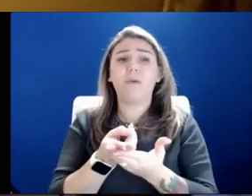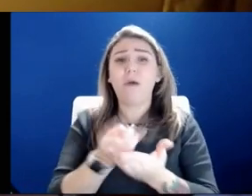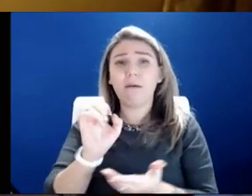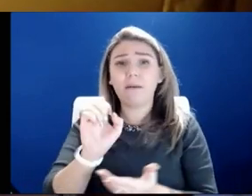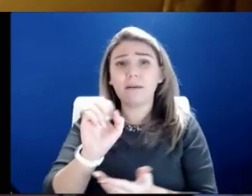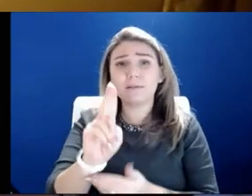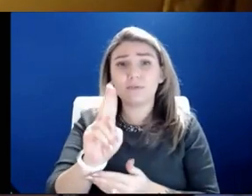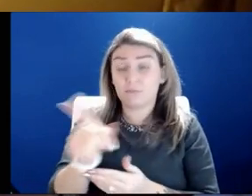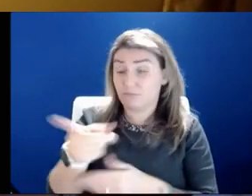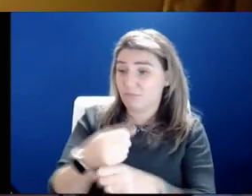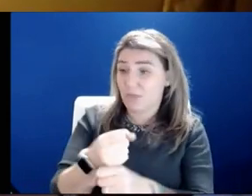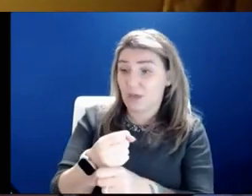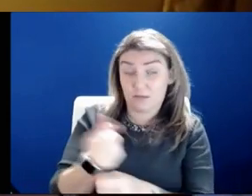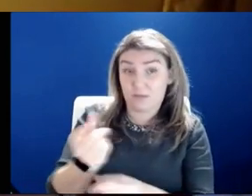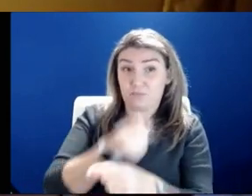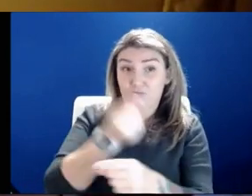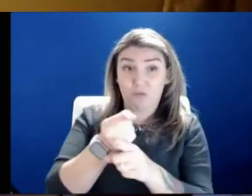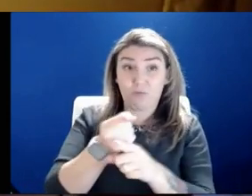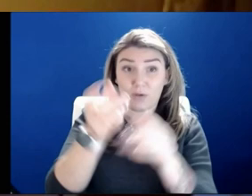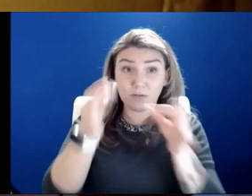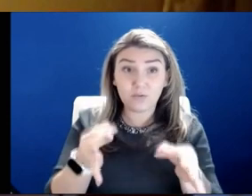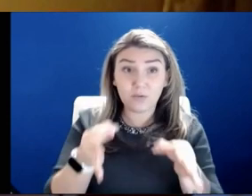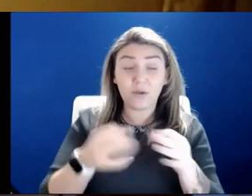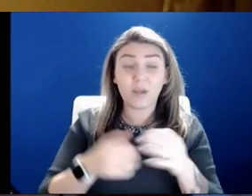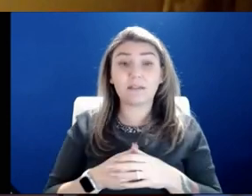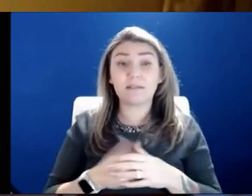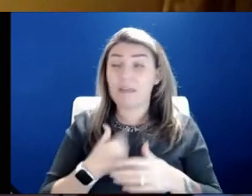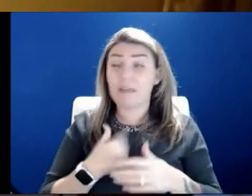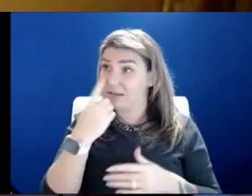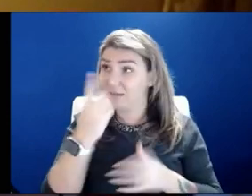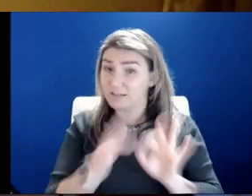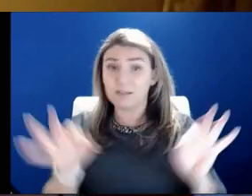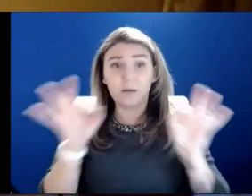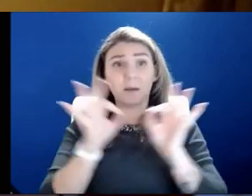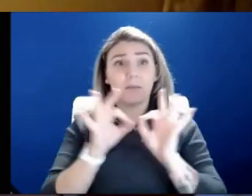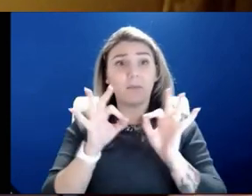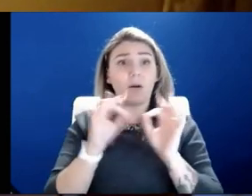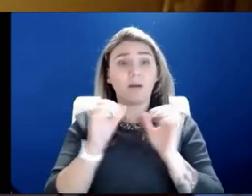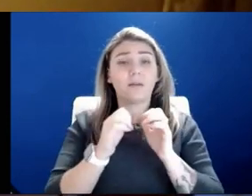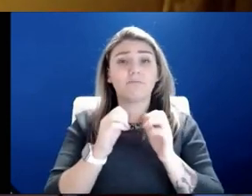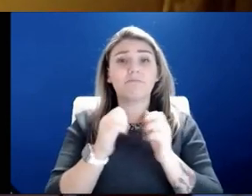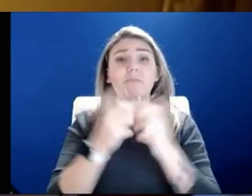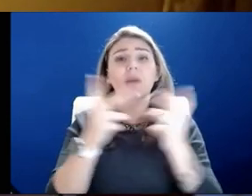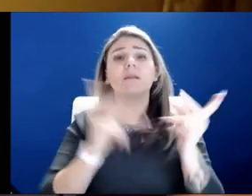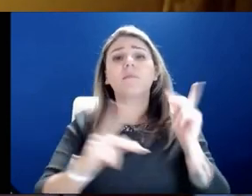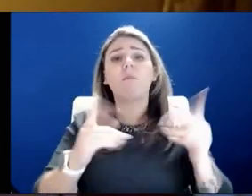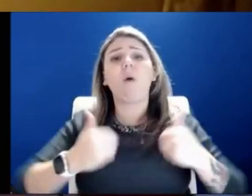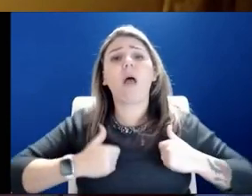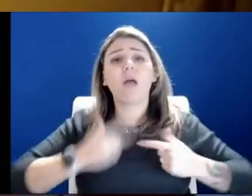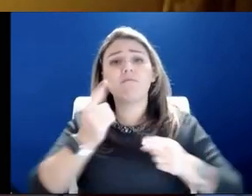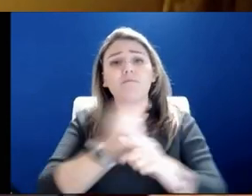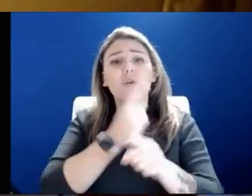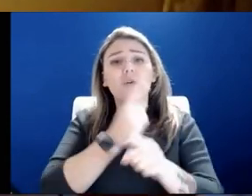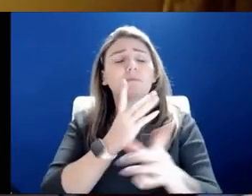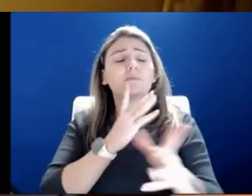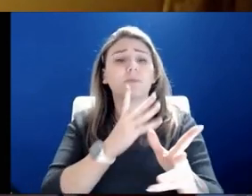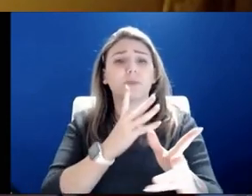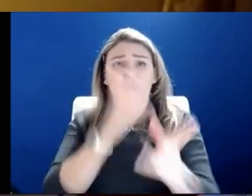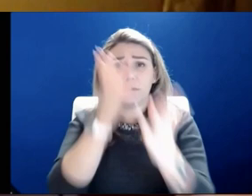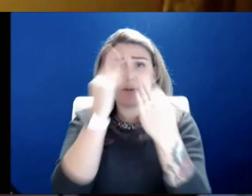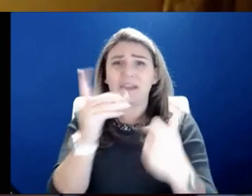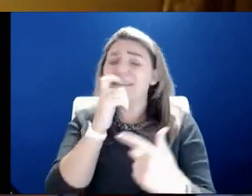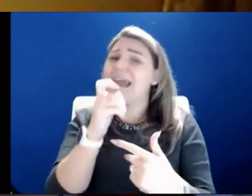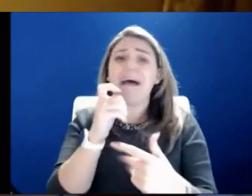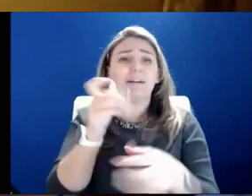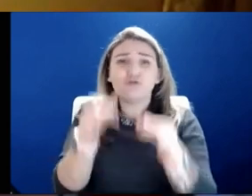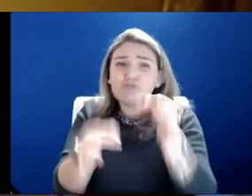you made the right choice. And I think it's important for a lot of us who have correct information and not from a judgmental perspective or anything